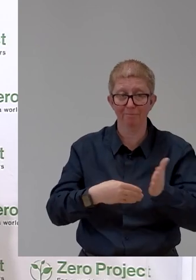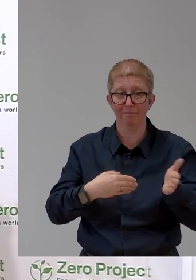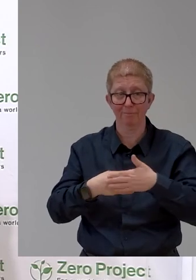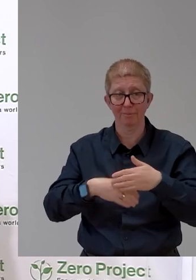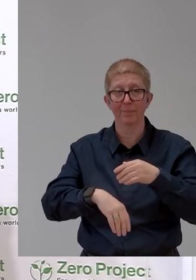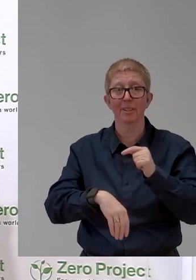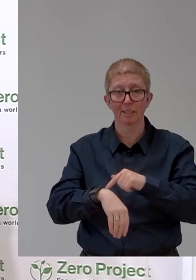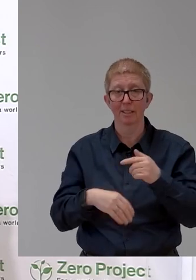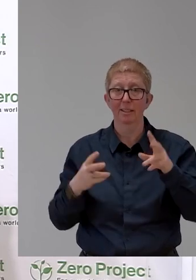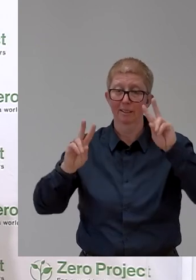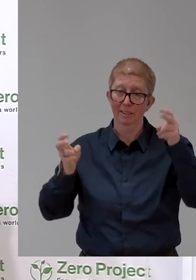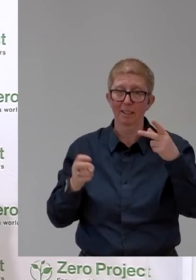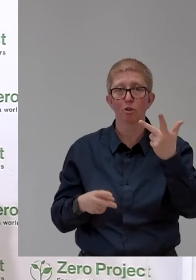and its potential. Thank you.